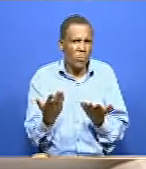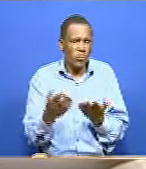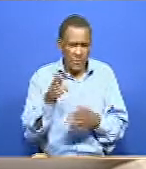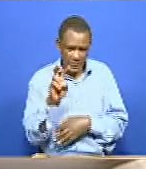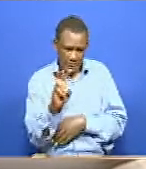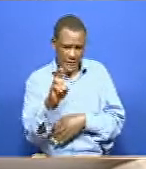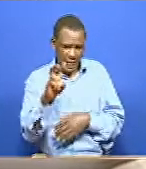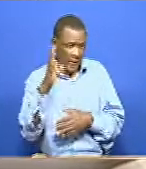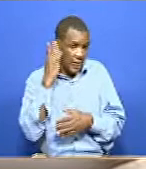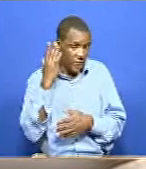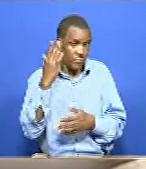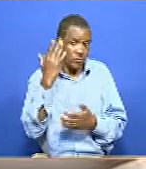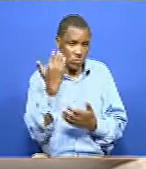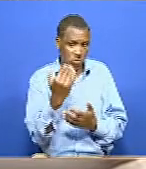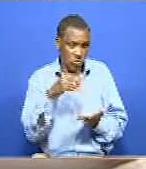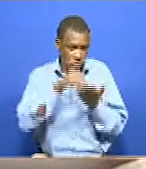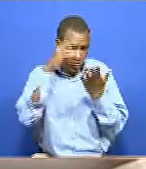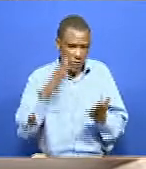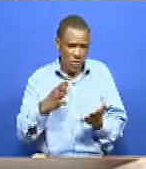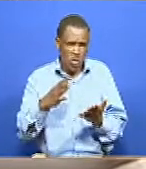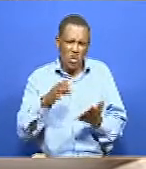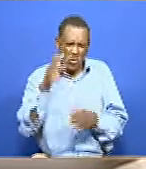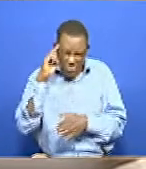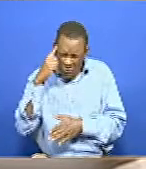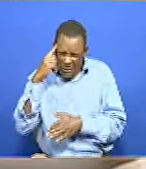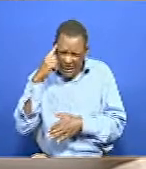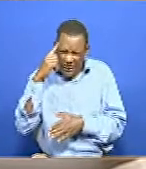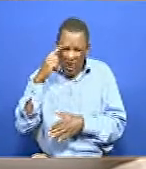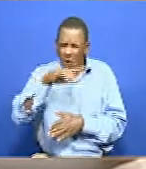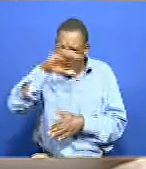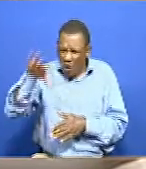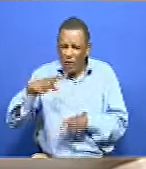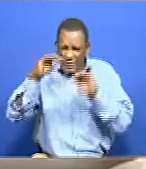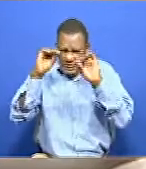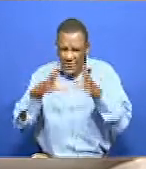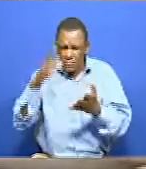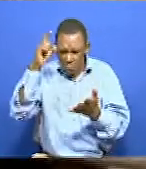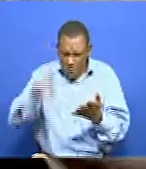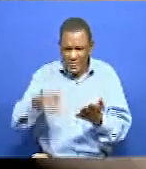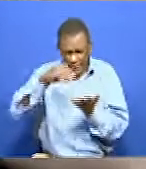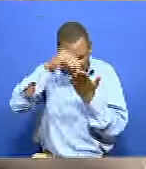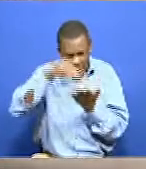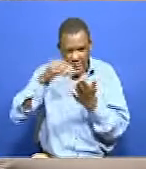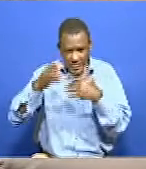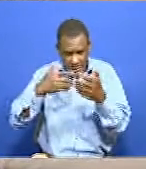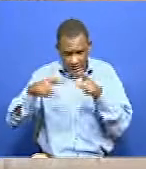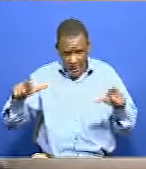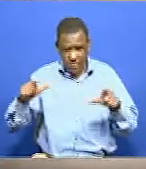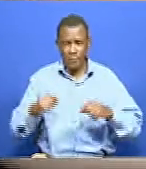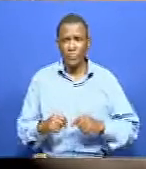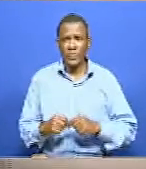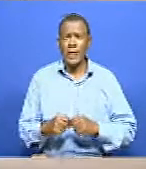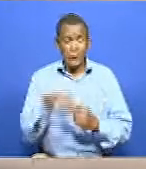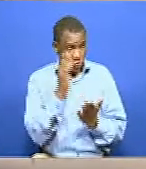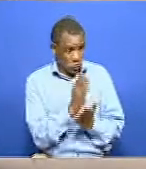pupil there. Do you think all teachers need to have some form of sign language training? Yes, not all teachers. requirement. Yes,